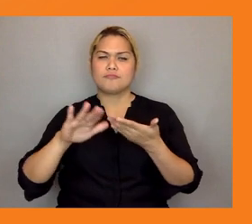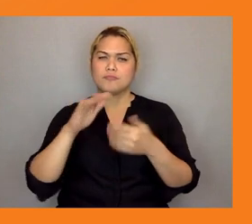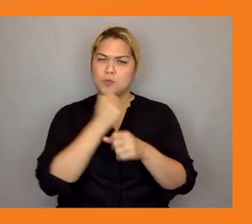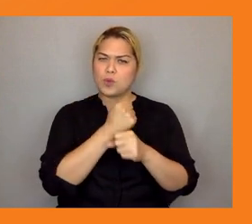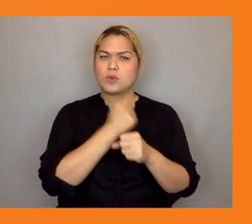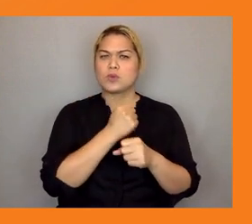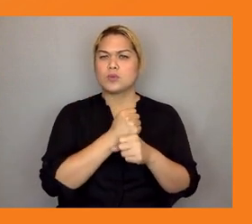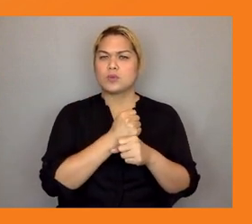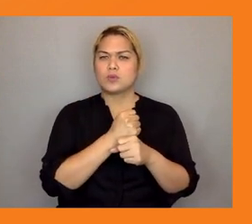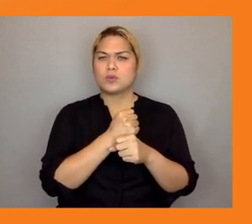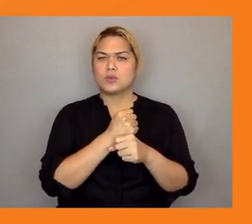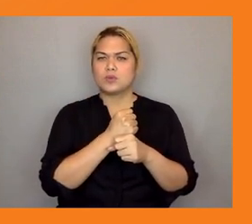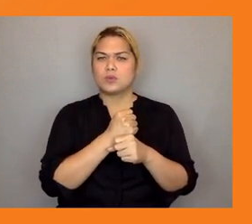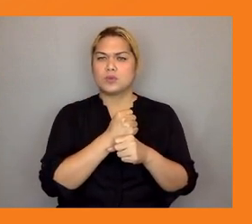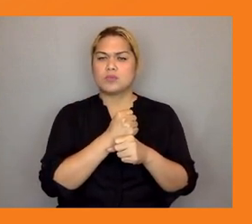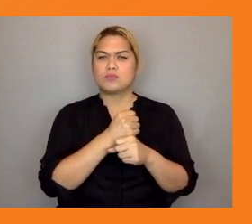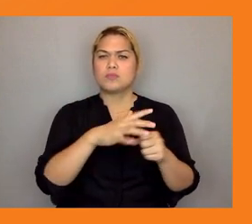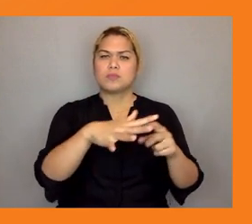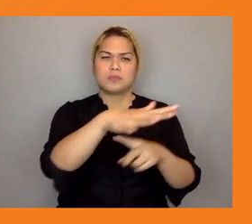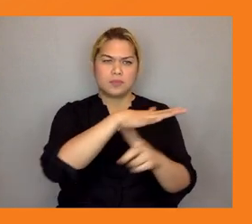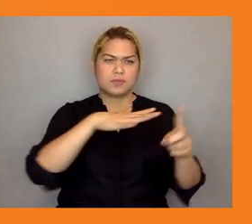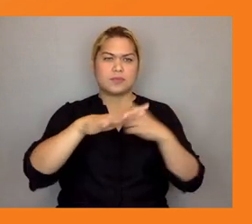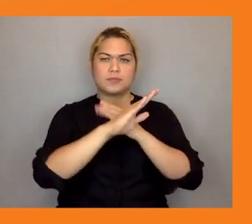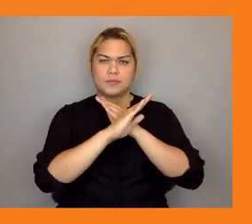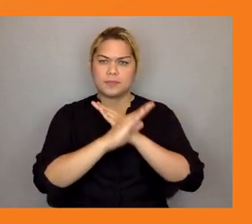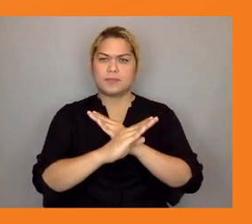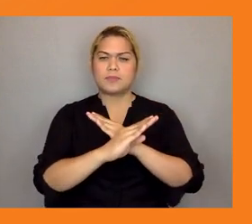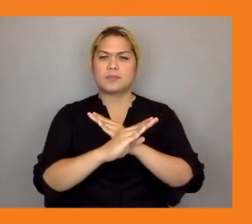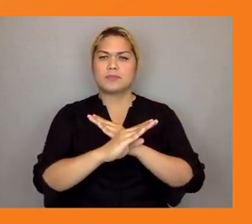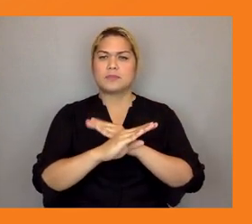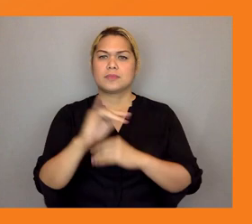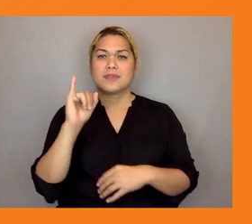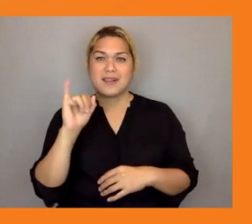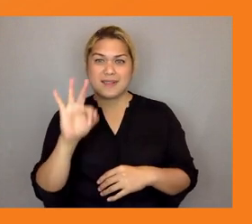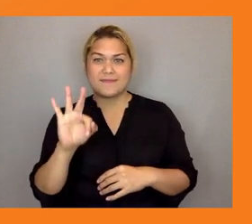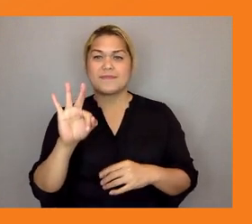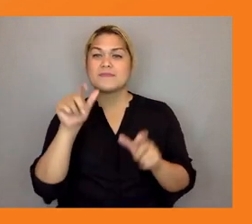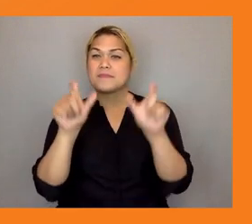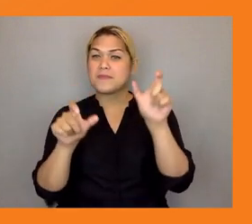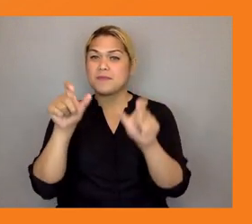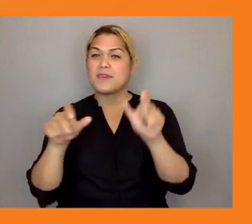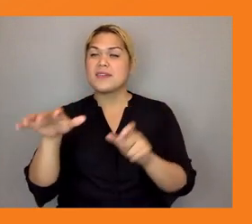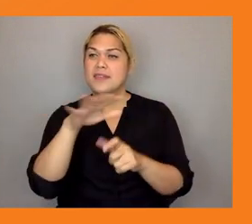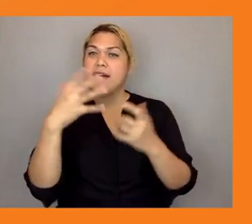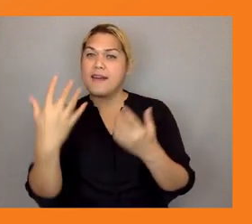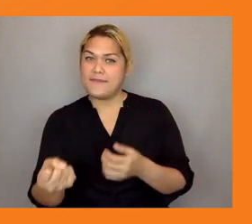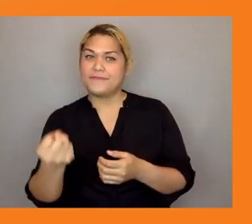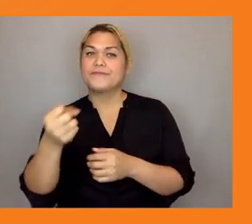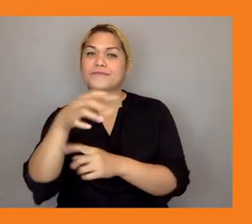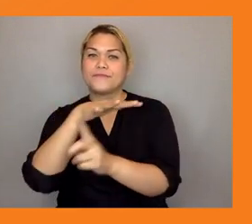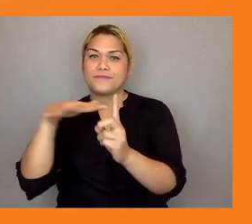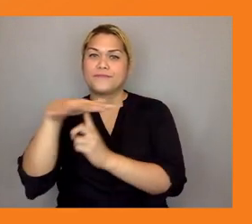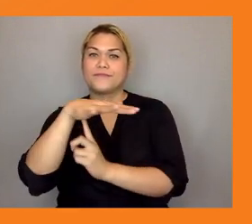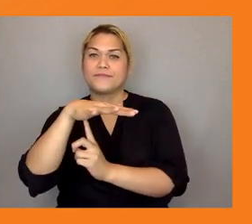to people currently not covered by any social protection and my fourth and final point development partners